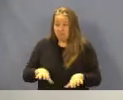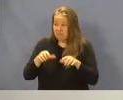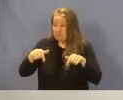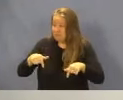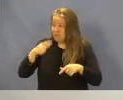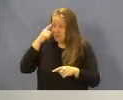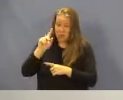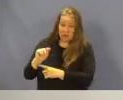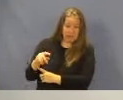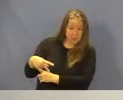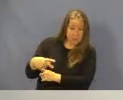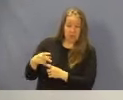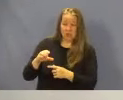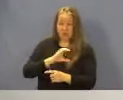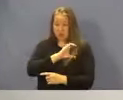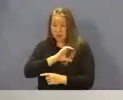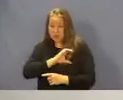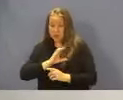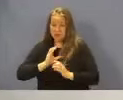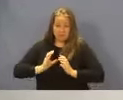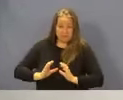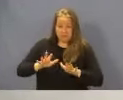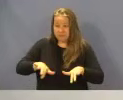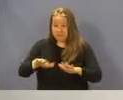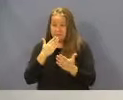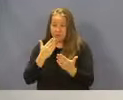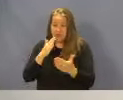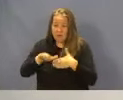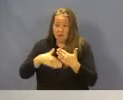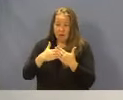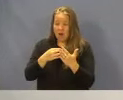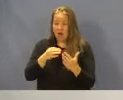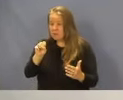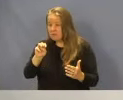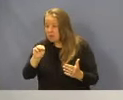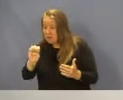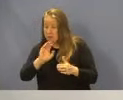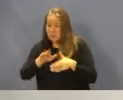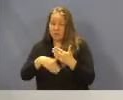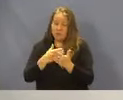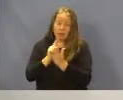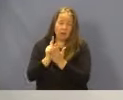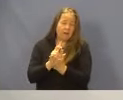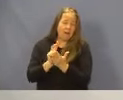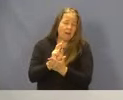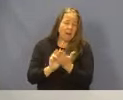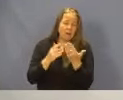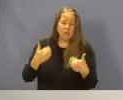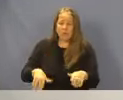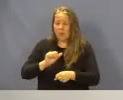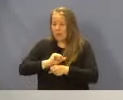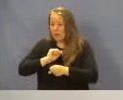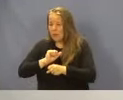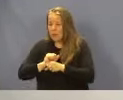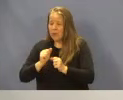taxpayer and citizenry. Thank you for all the subject matter experts and the countless hours both here and with our